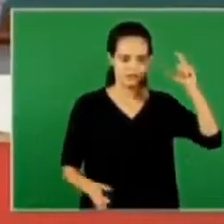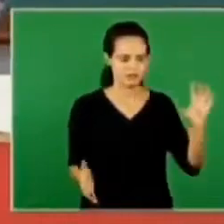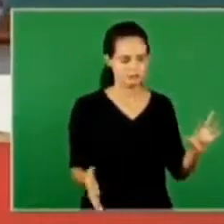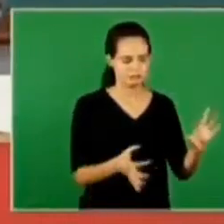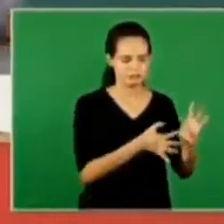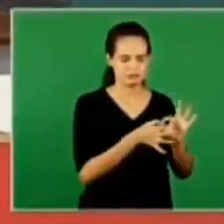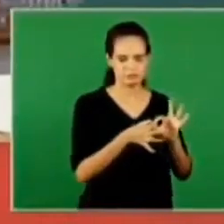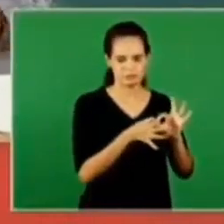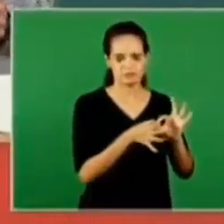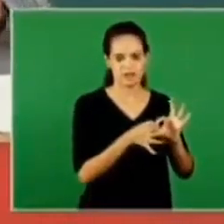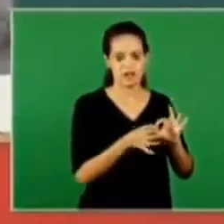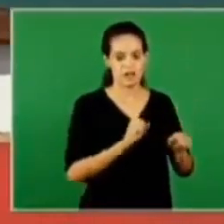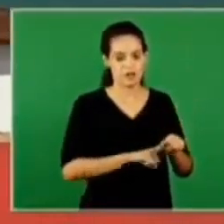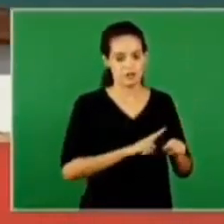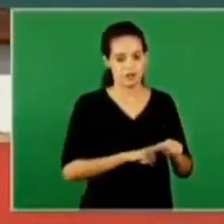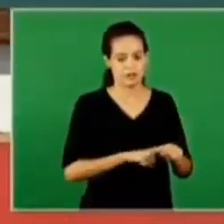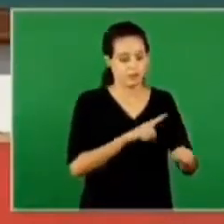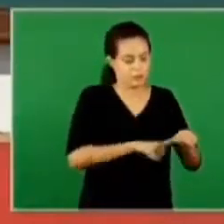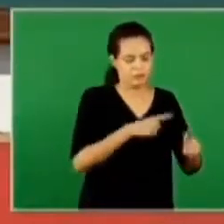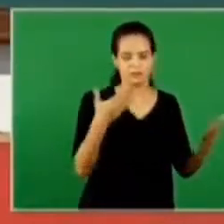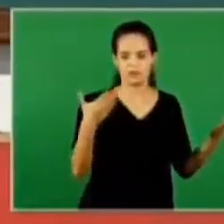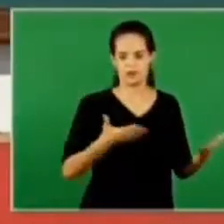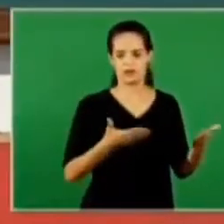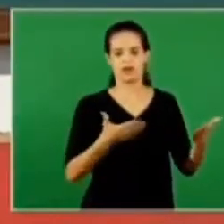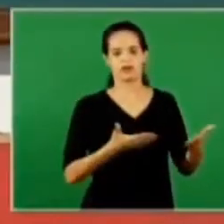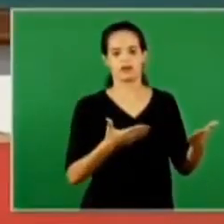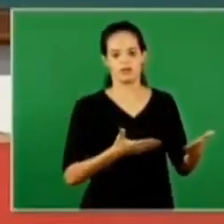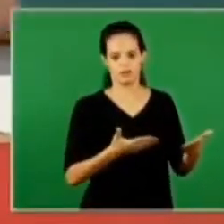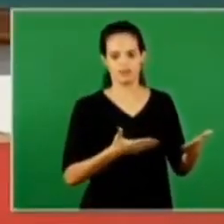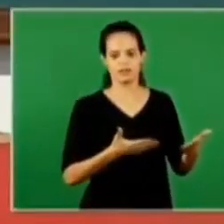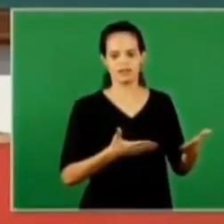group this agreement is the seduction of modernity